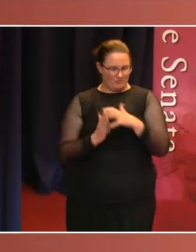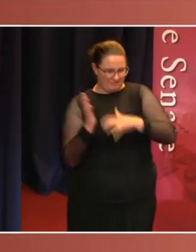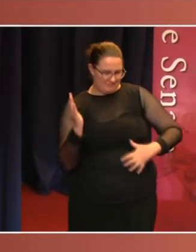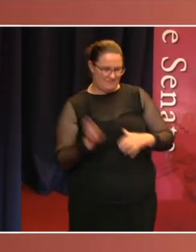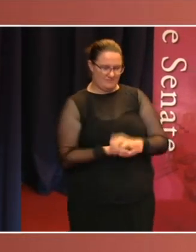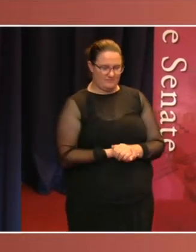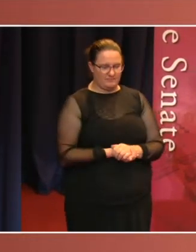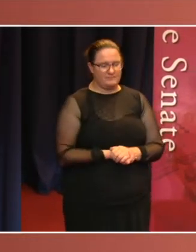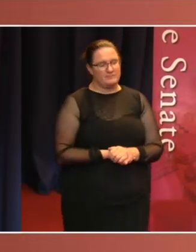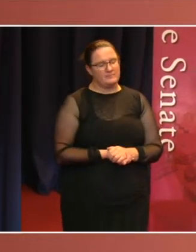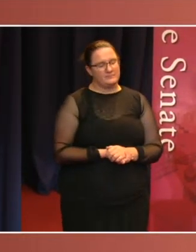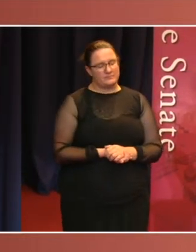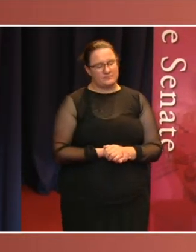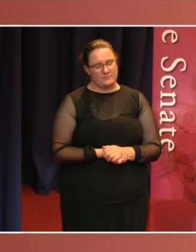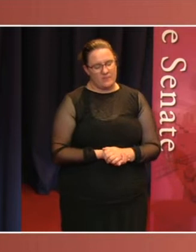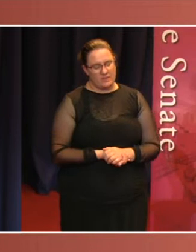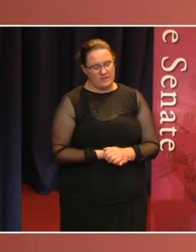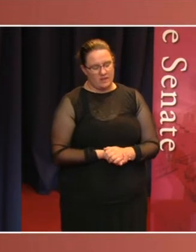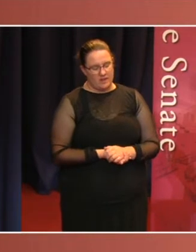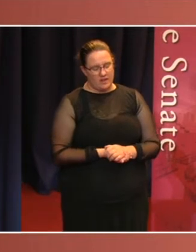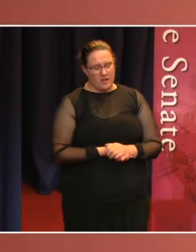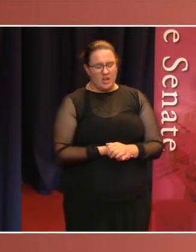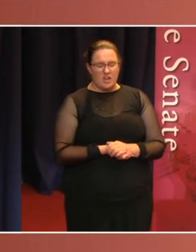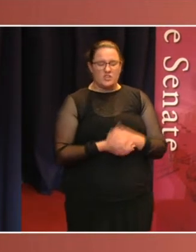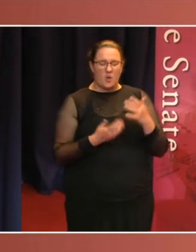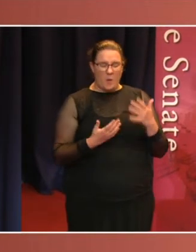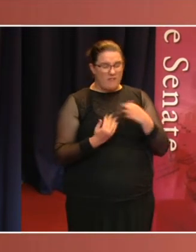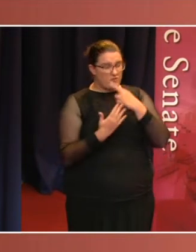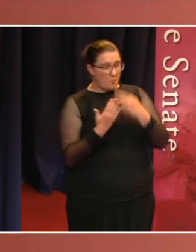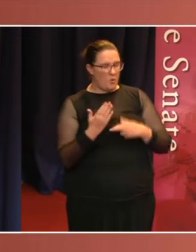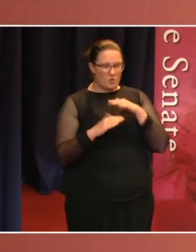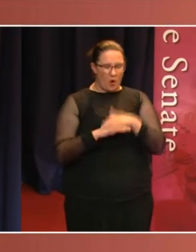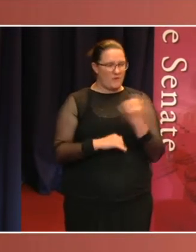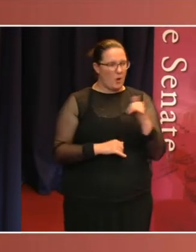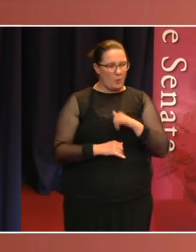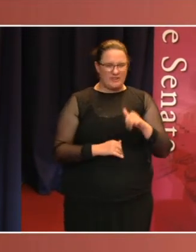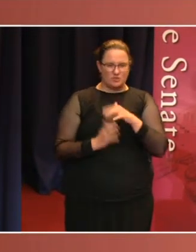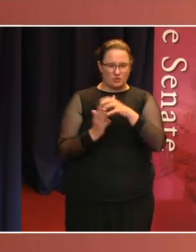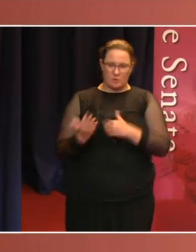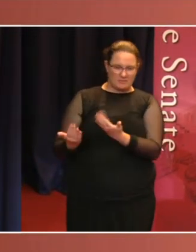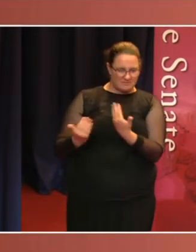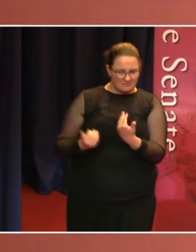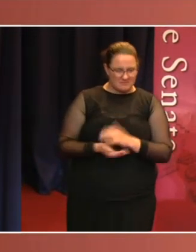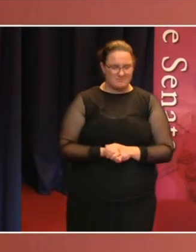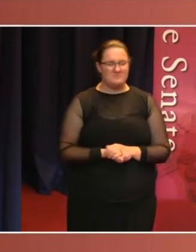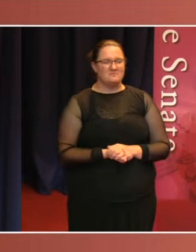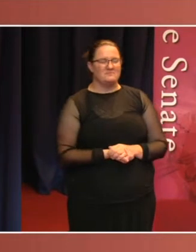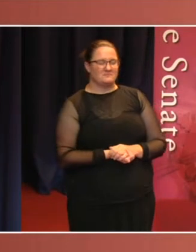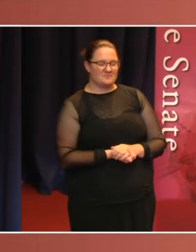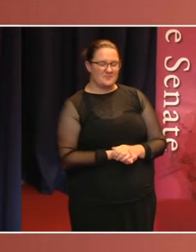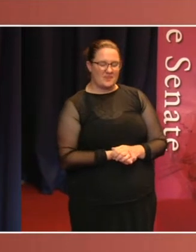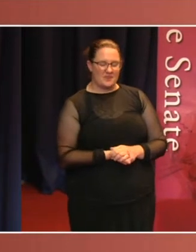Department of the Senate, we get a window on some of the documents that the first Senate, 1901-1906, was particularly